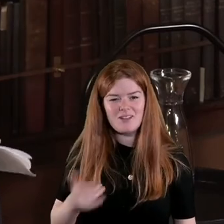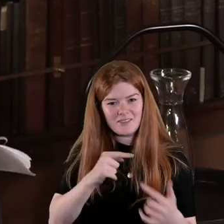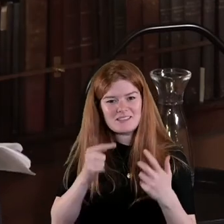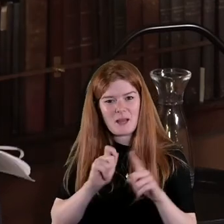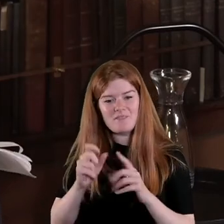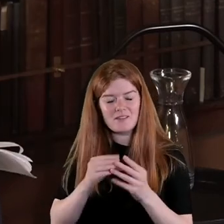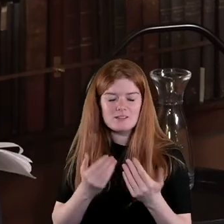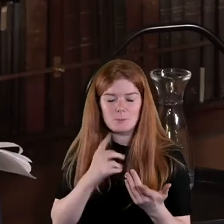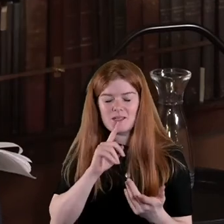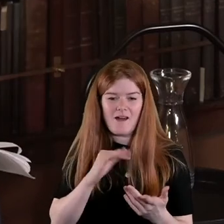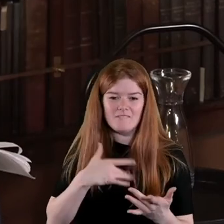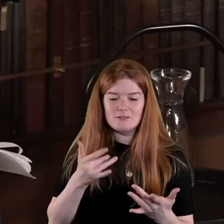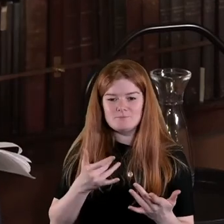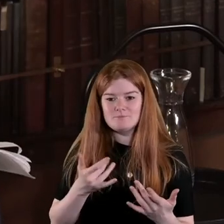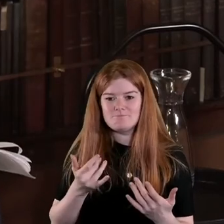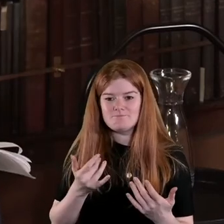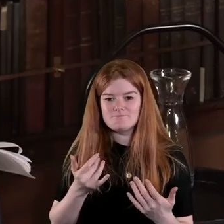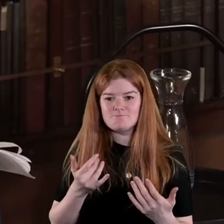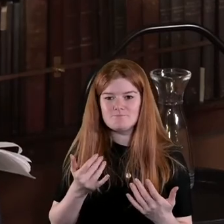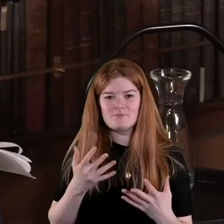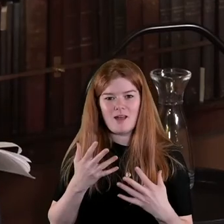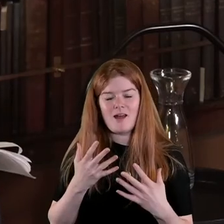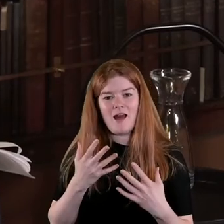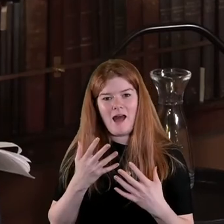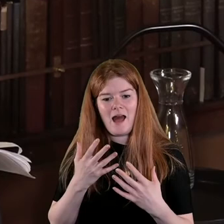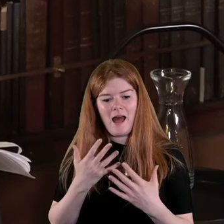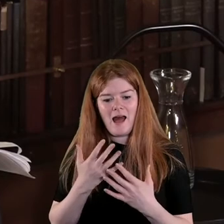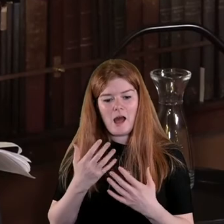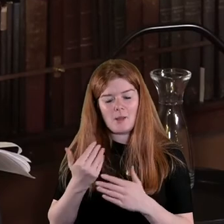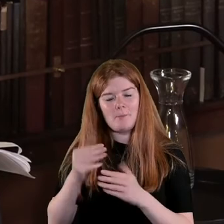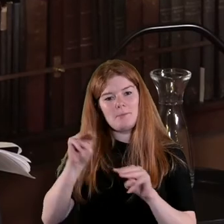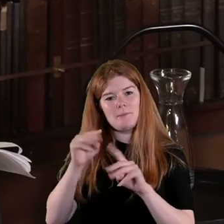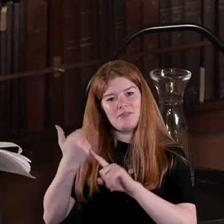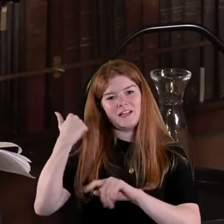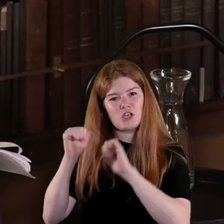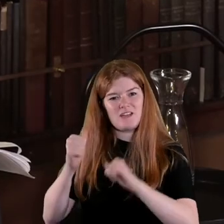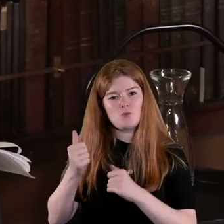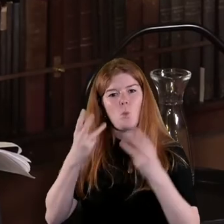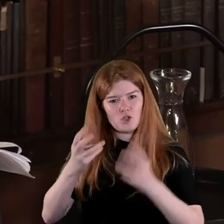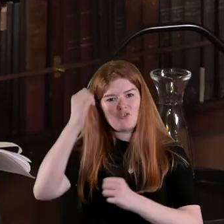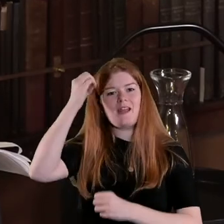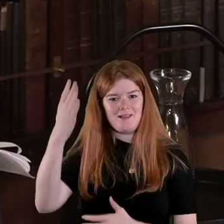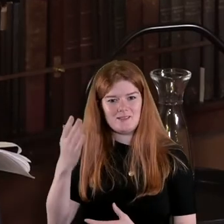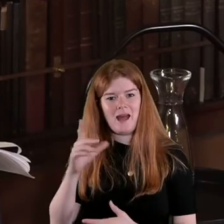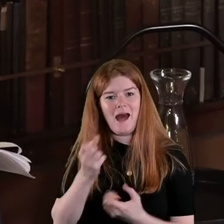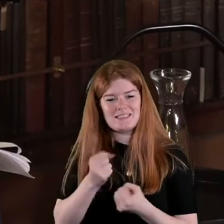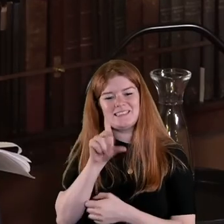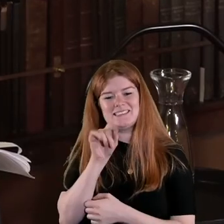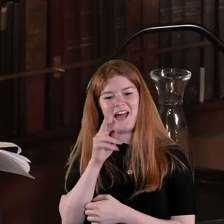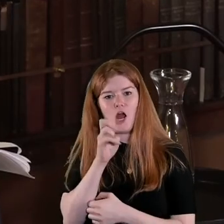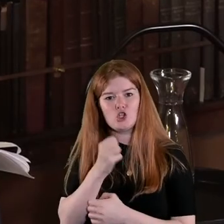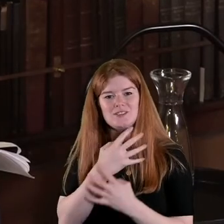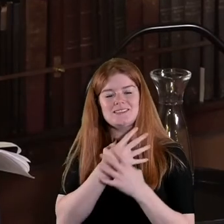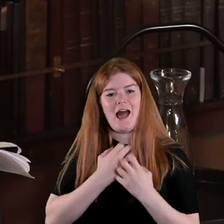thing so I think there was I suppose a desire to forget as Guy Biner would say that that was a